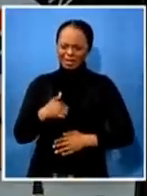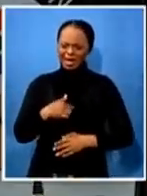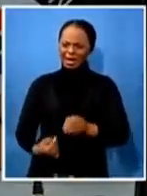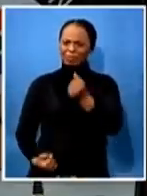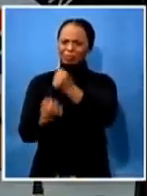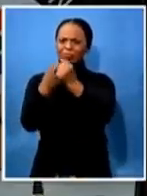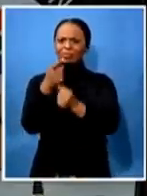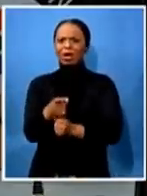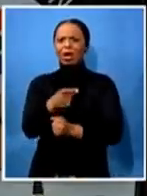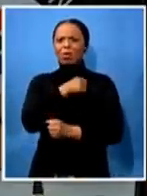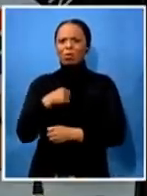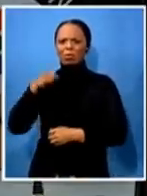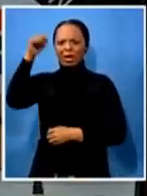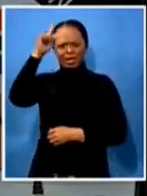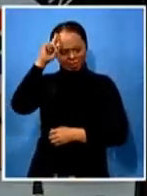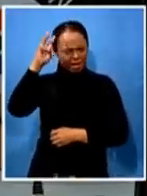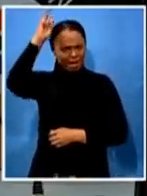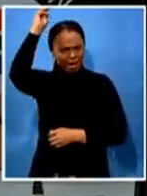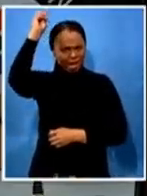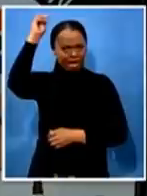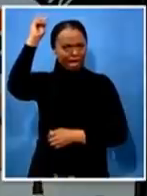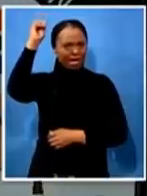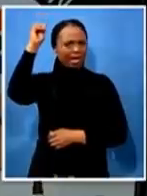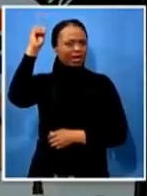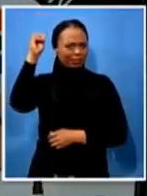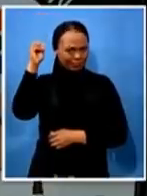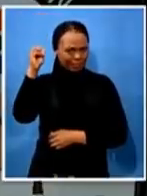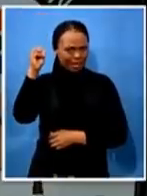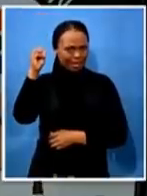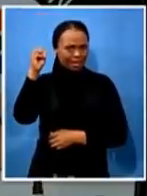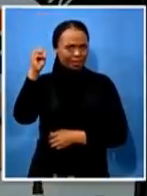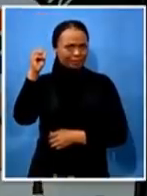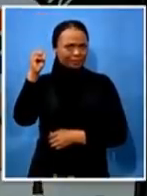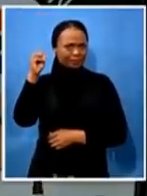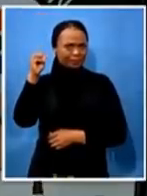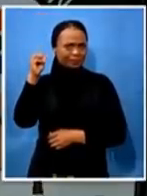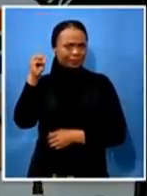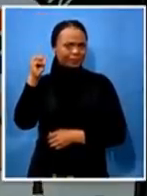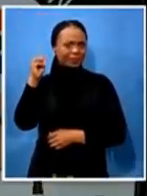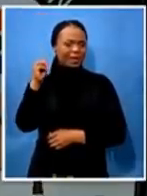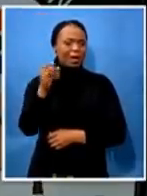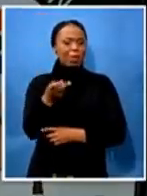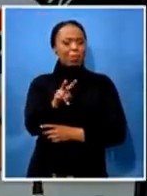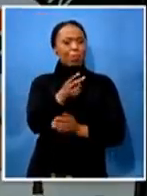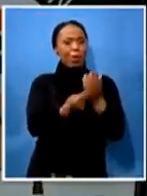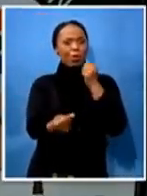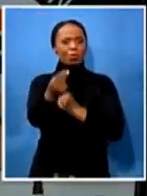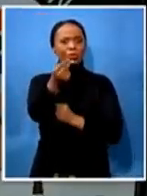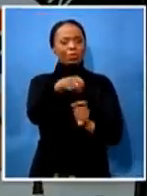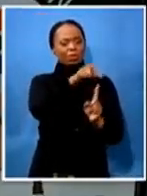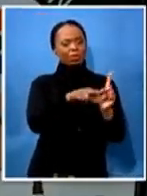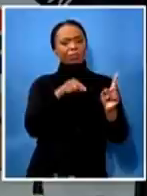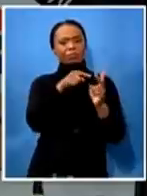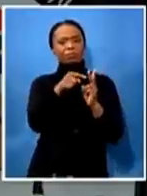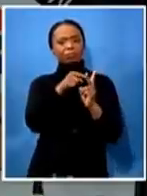the above assertions indicate that both him mr agrizi and his allies do not understand nor know the